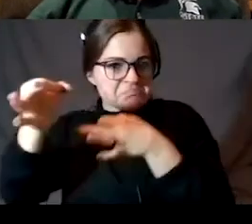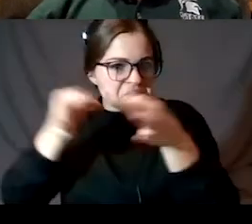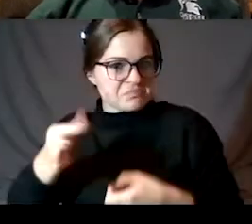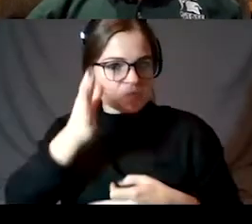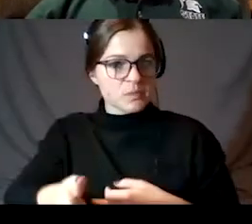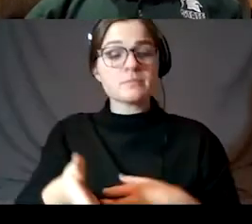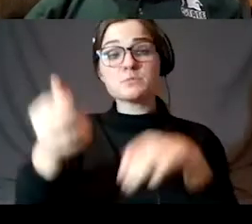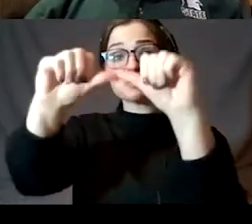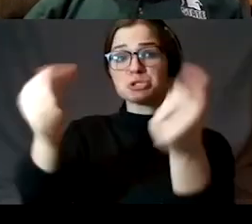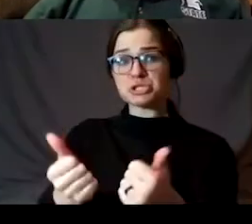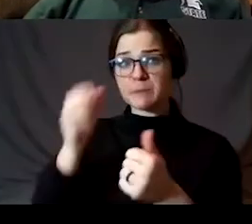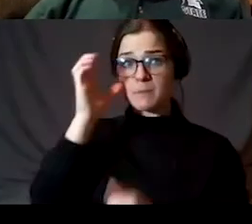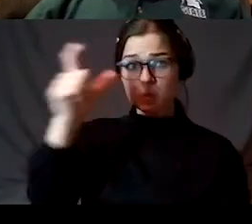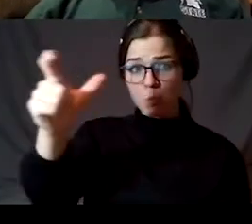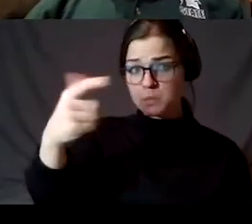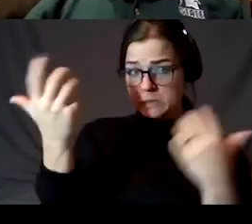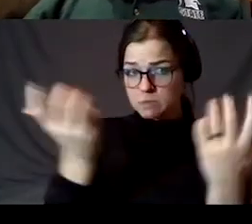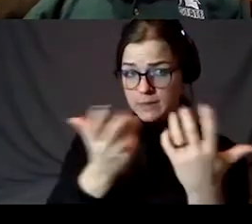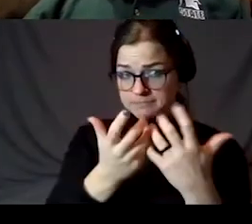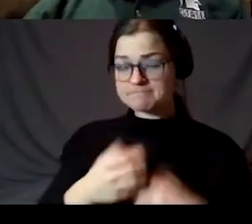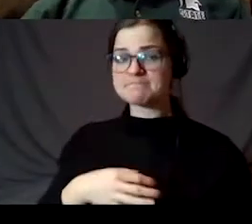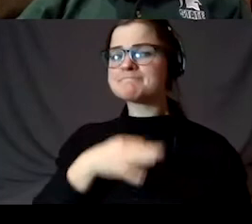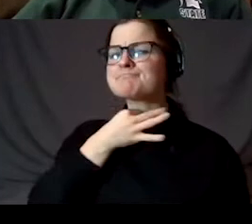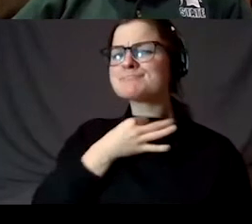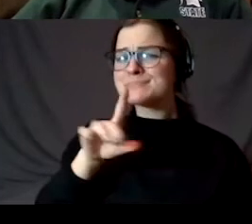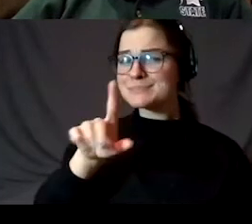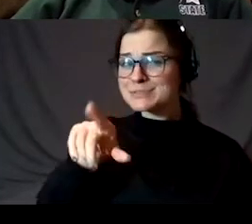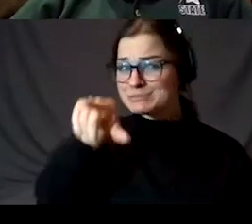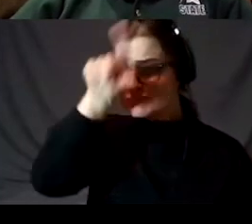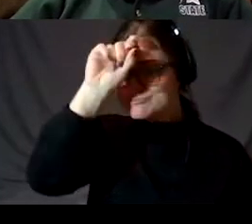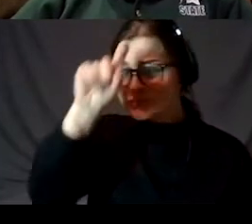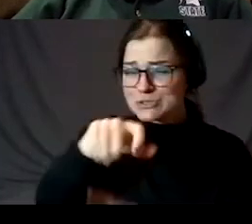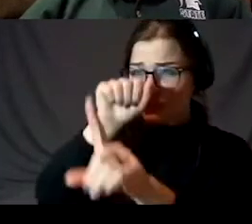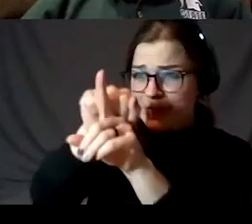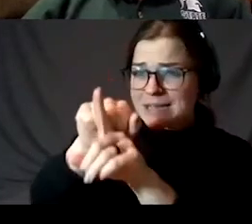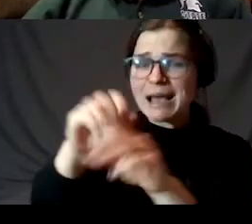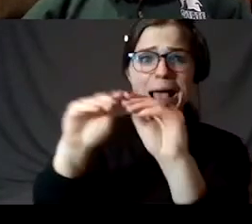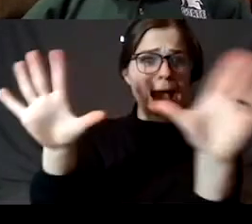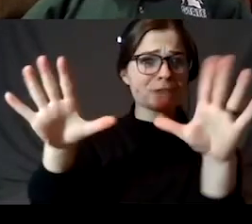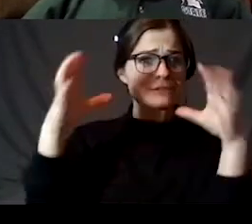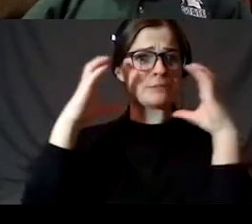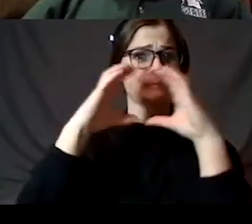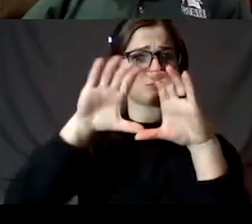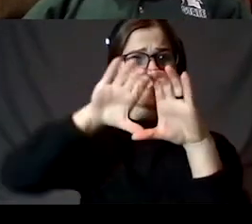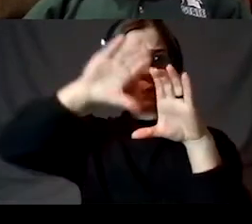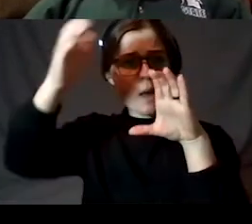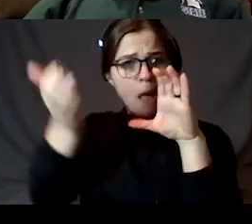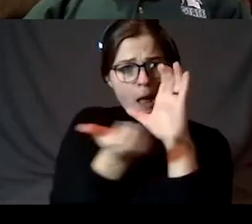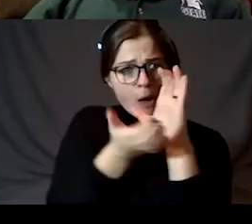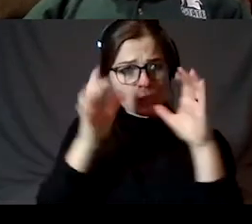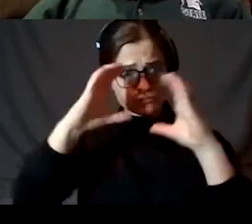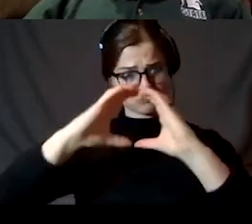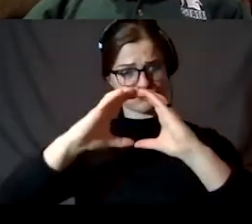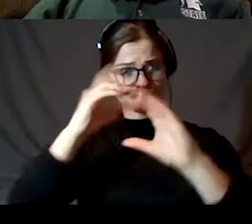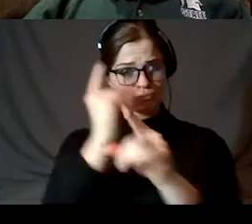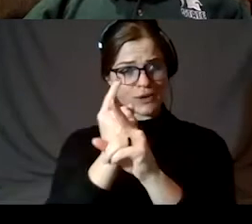shape of the moon? And you wonder, is this some kind of trick question? Obviously it's round. You can see the full moon, right? But what about that